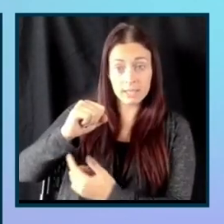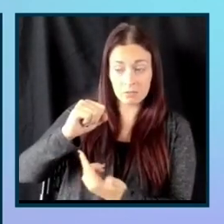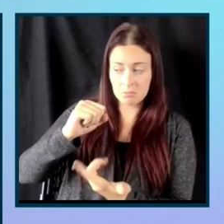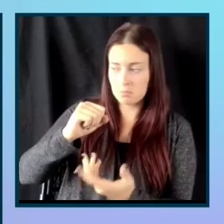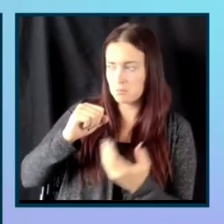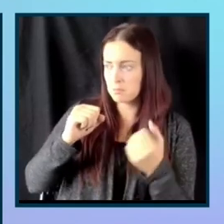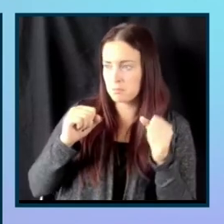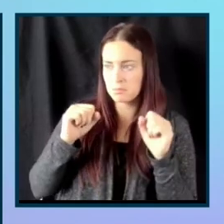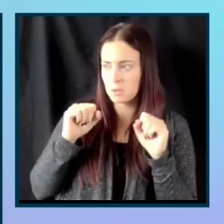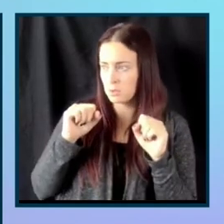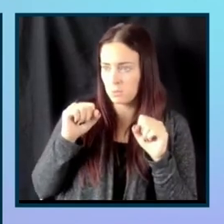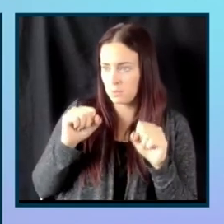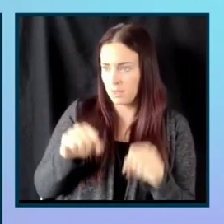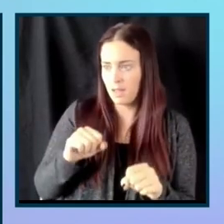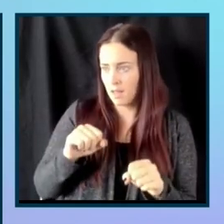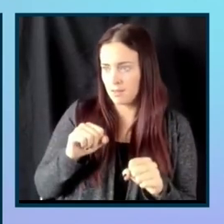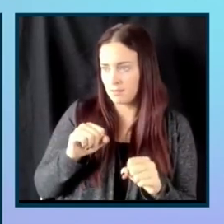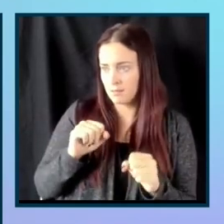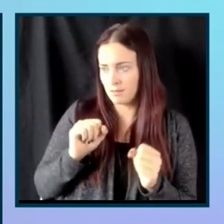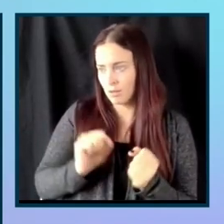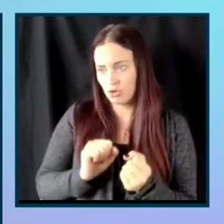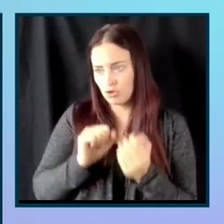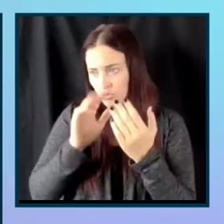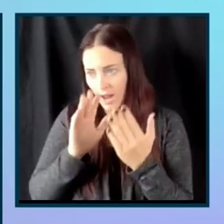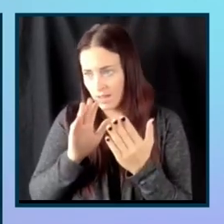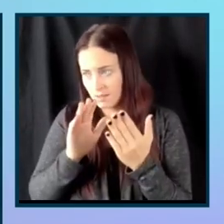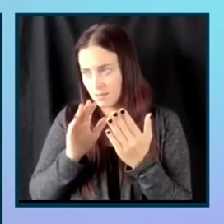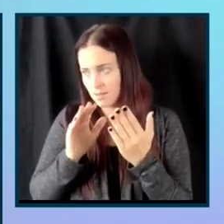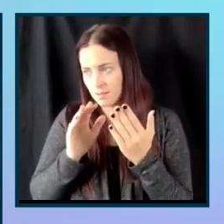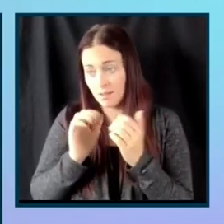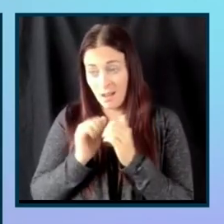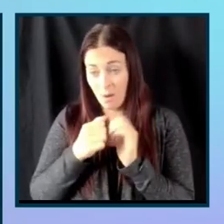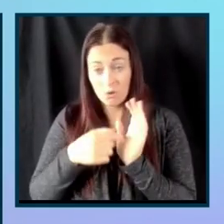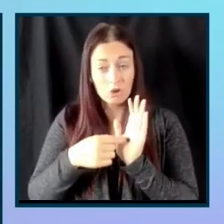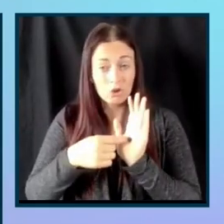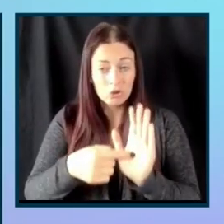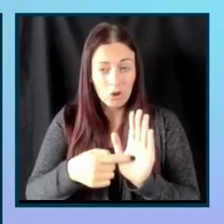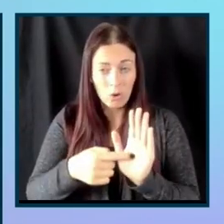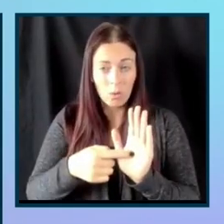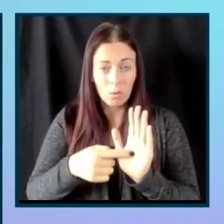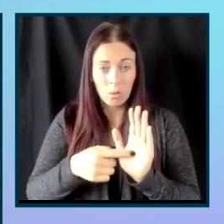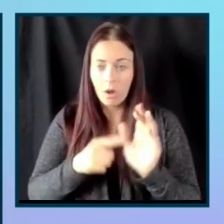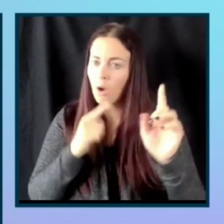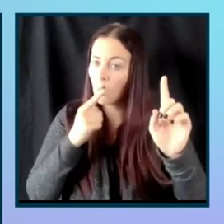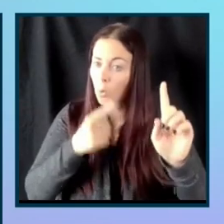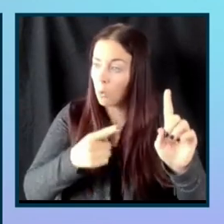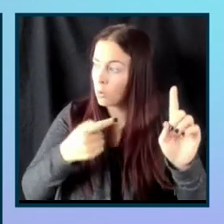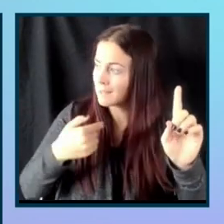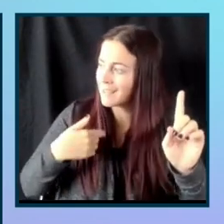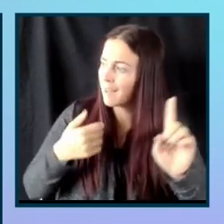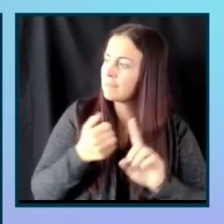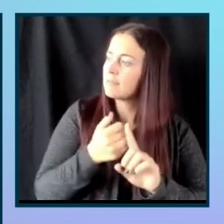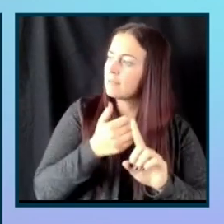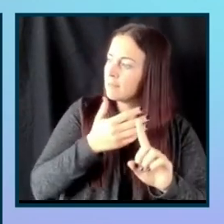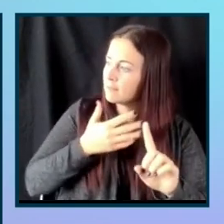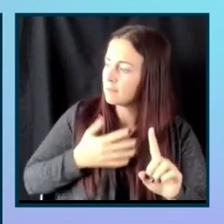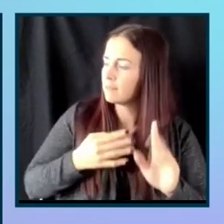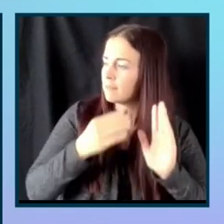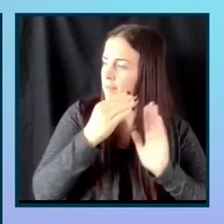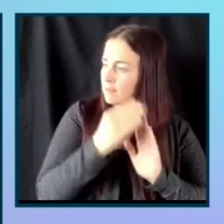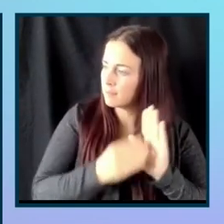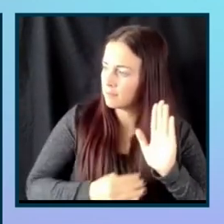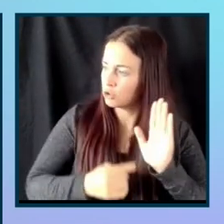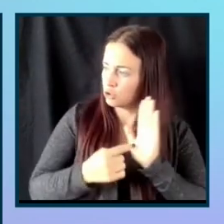and, and I think showing how you can reach goals without being a bottleneck is super